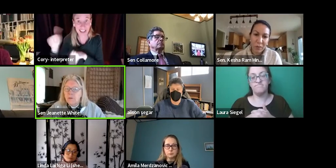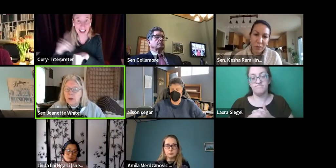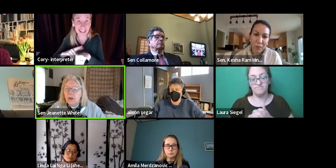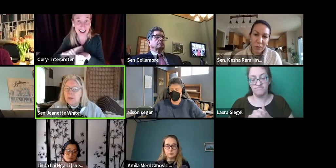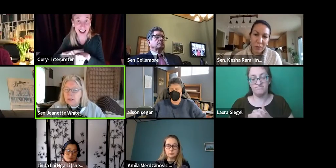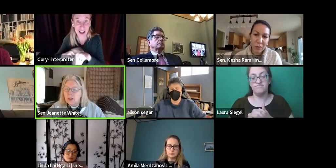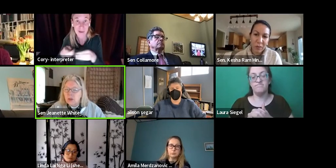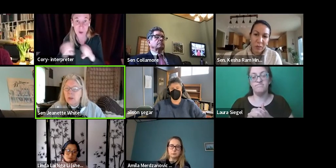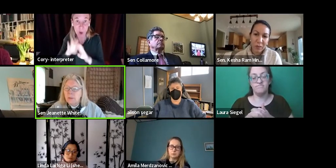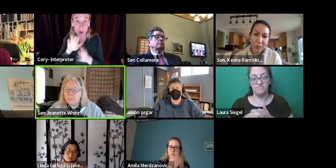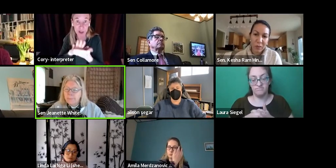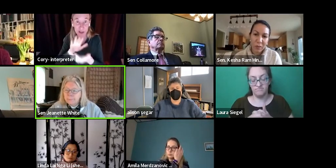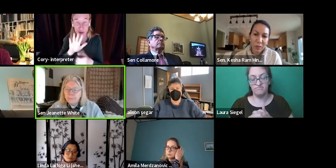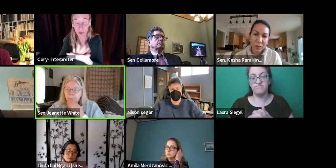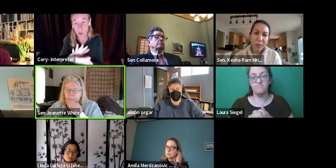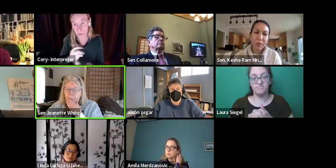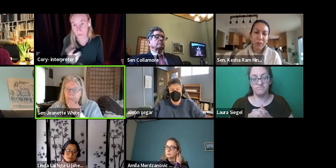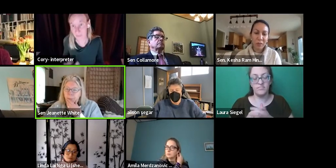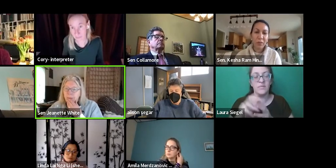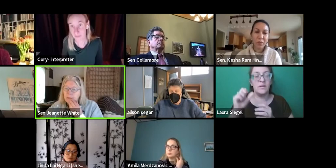closure of the Austin School.